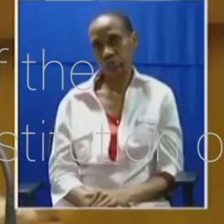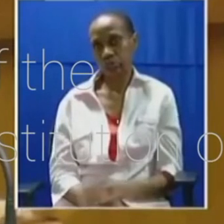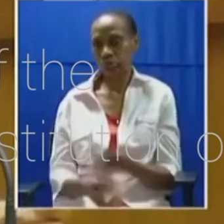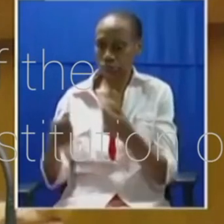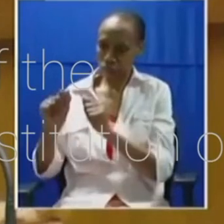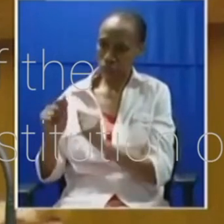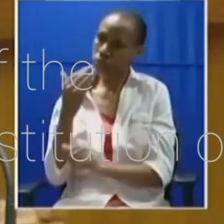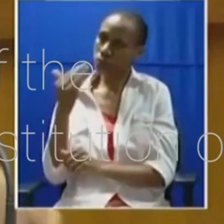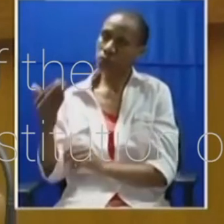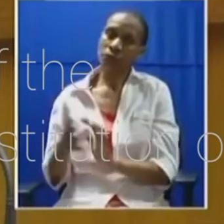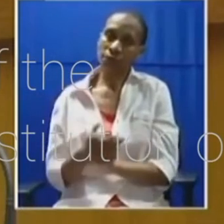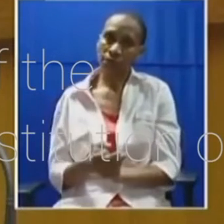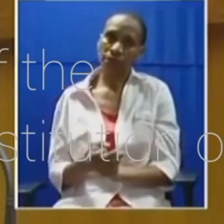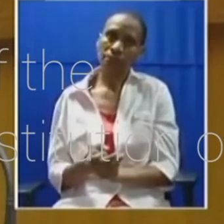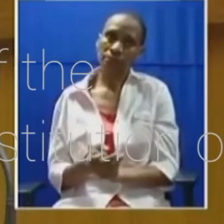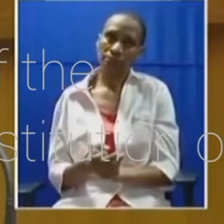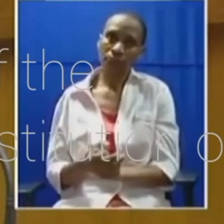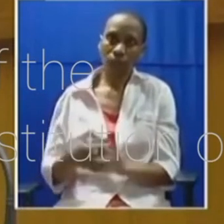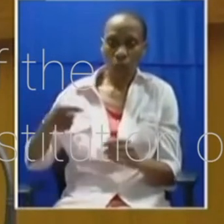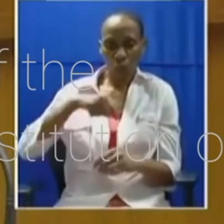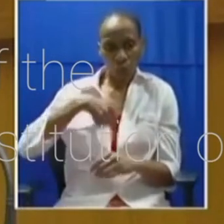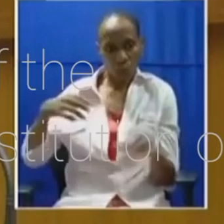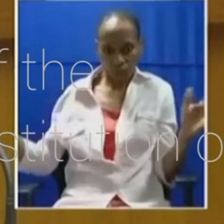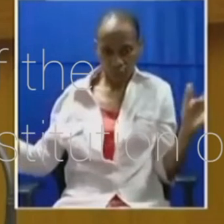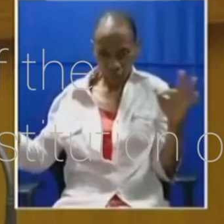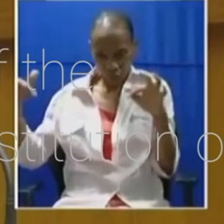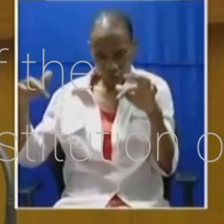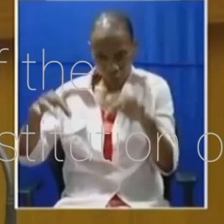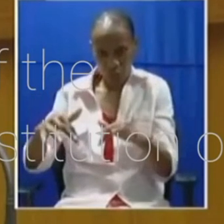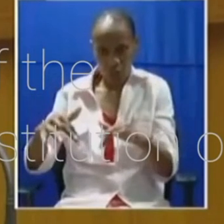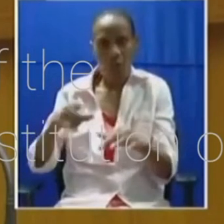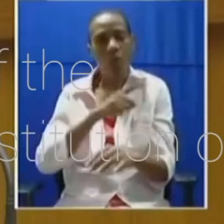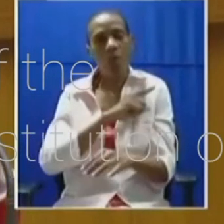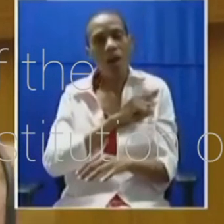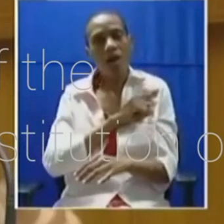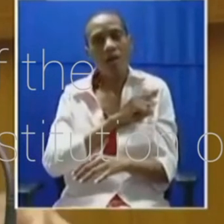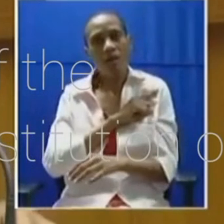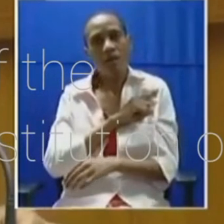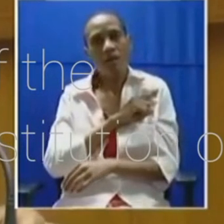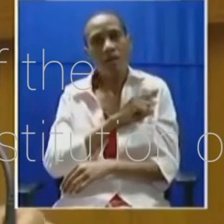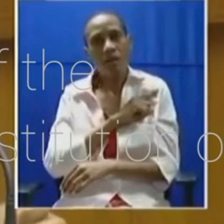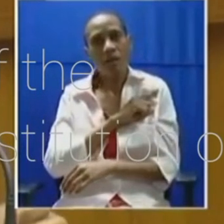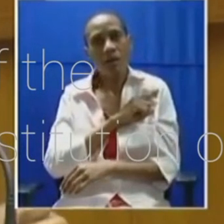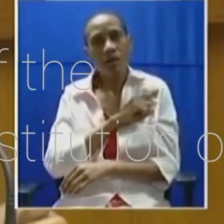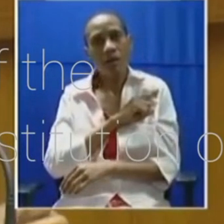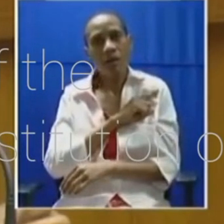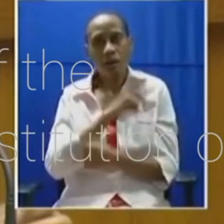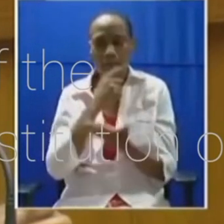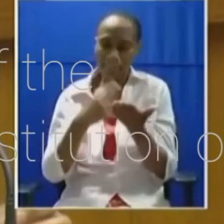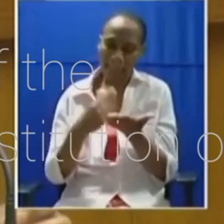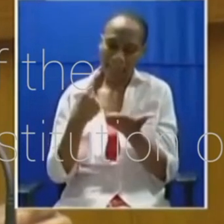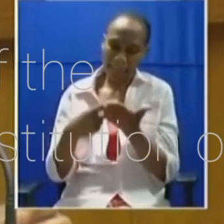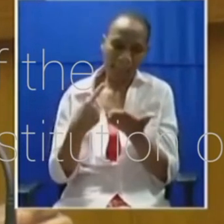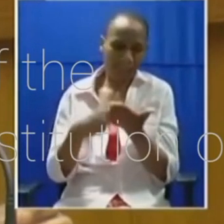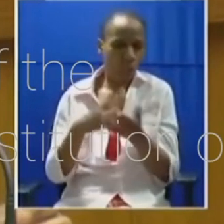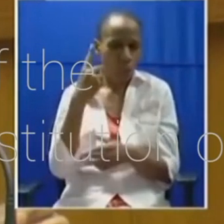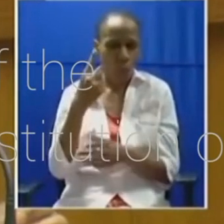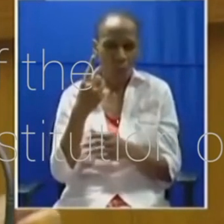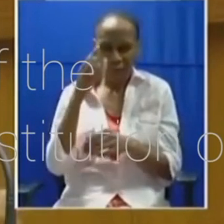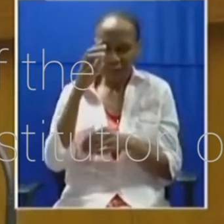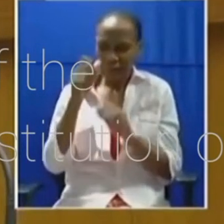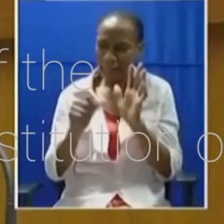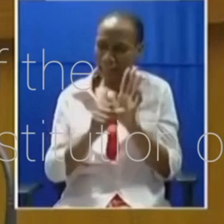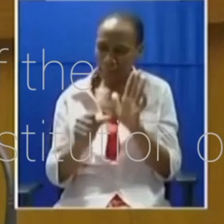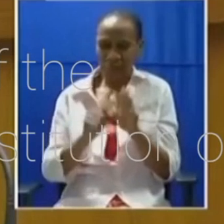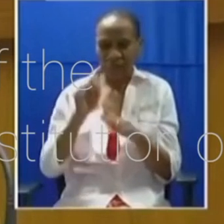House 10. We gathered here today to engage in one of the most important steps in the